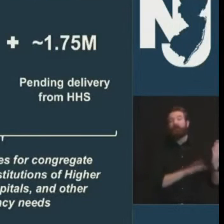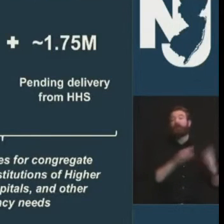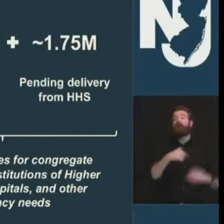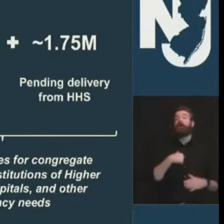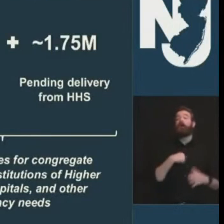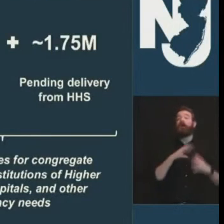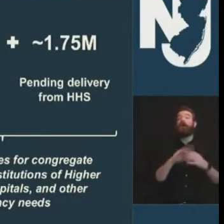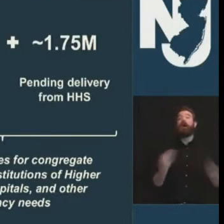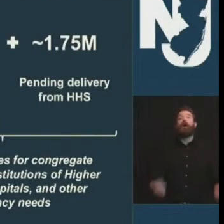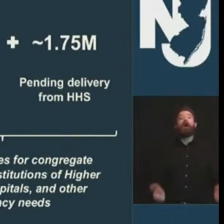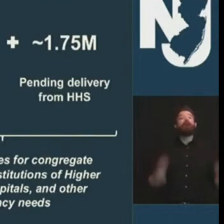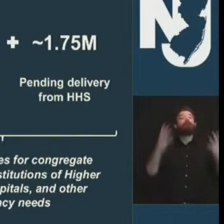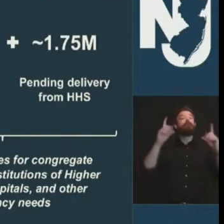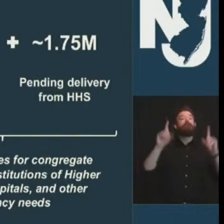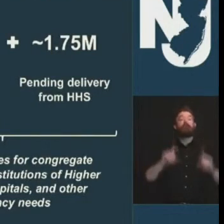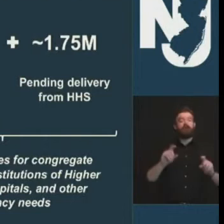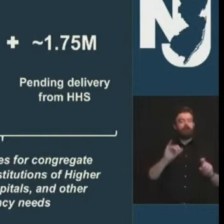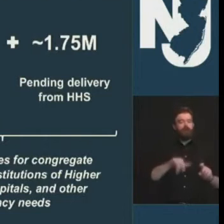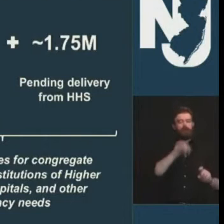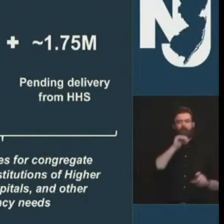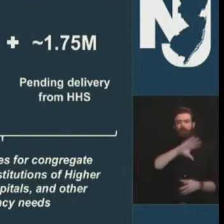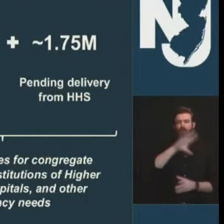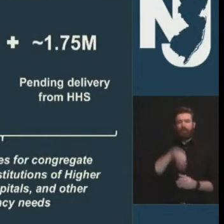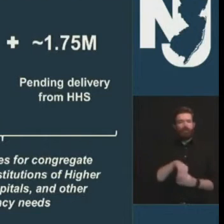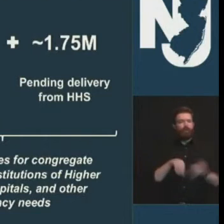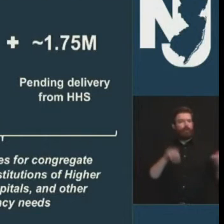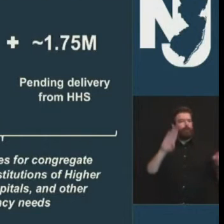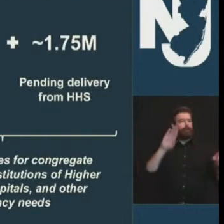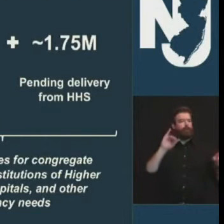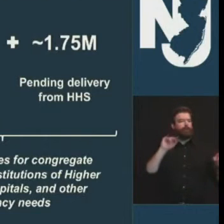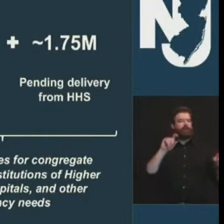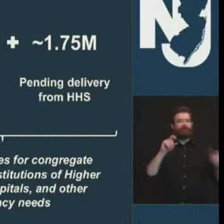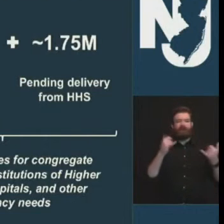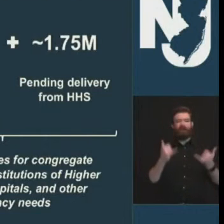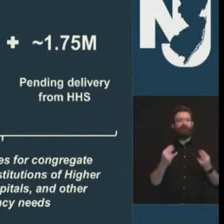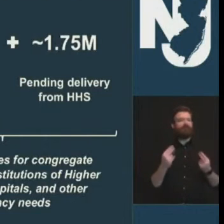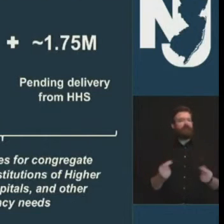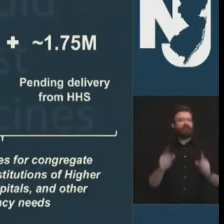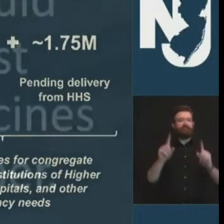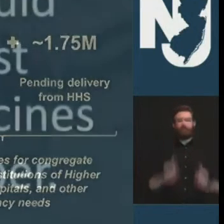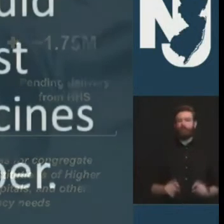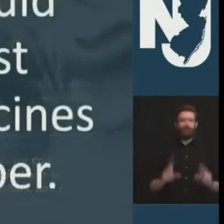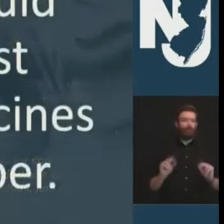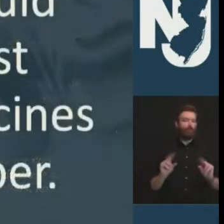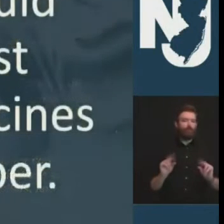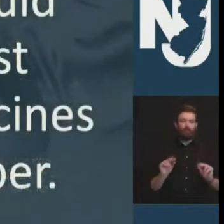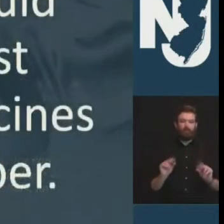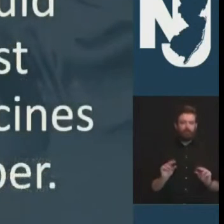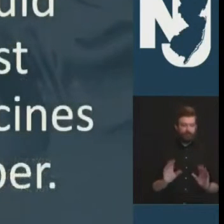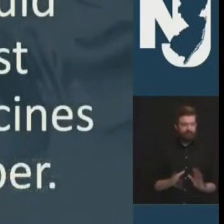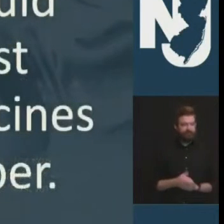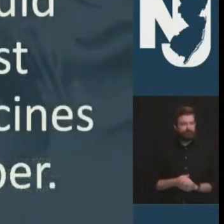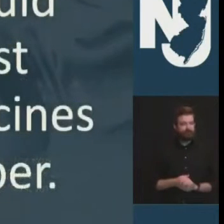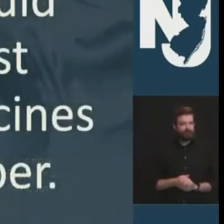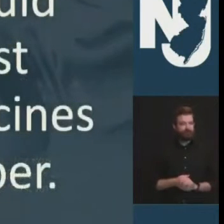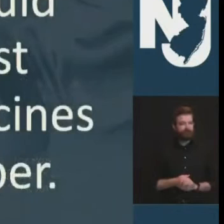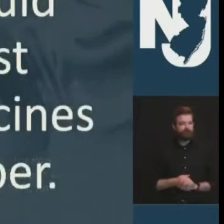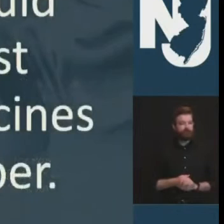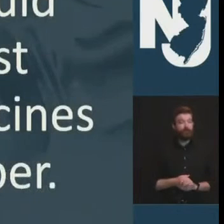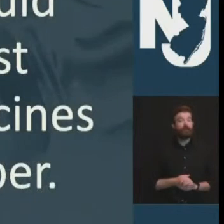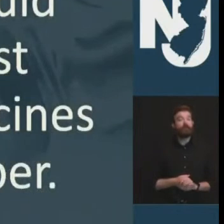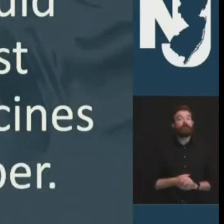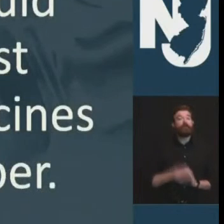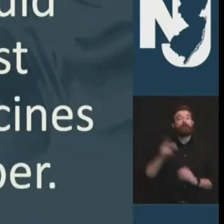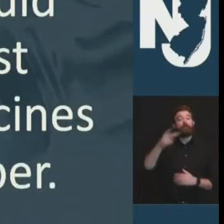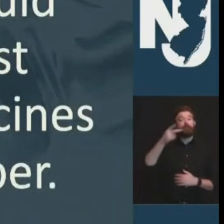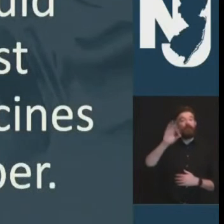from the binax now separate and from this it is expected that pfizer will be applying to the